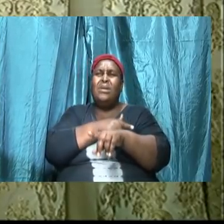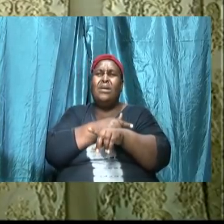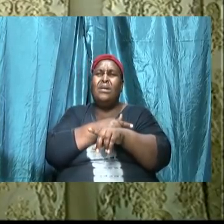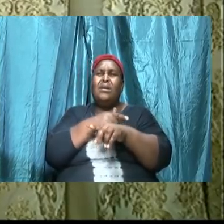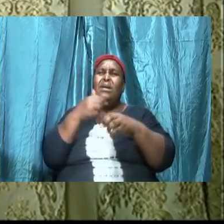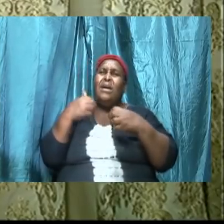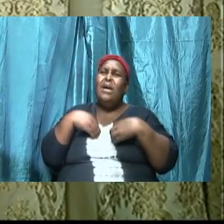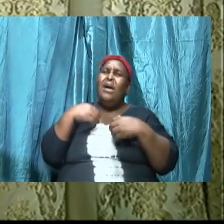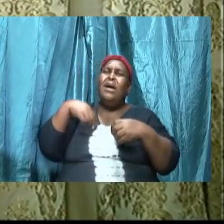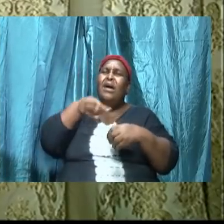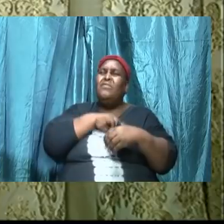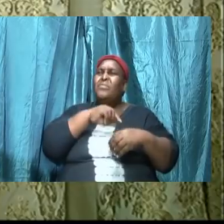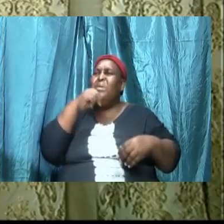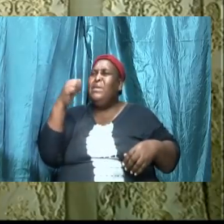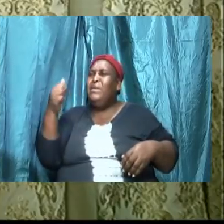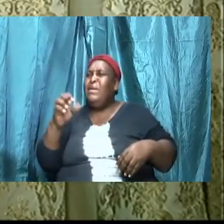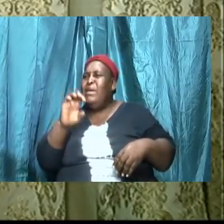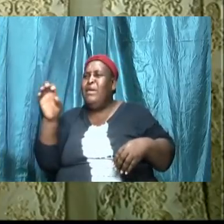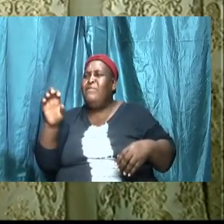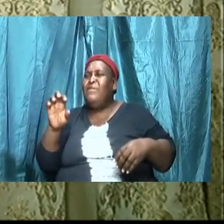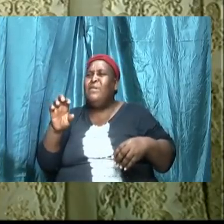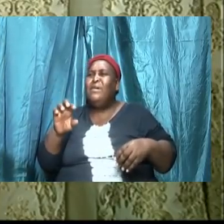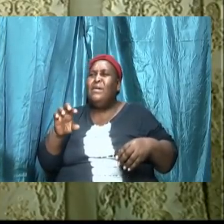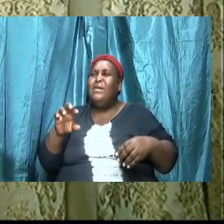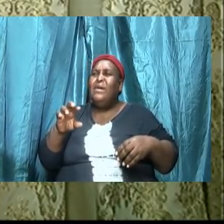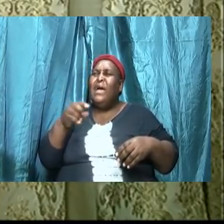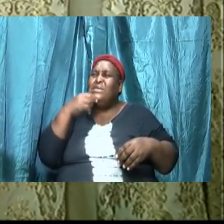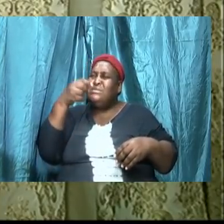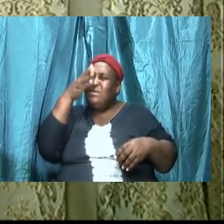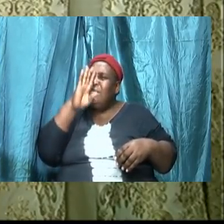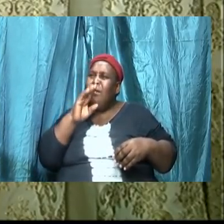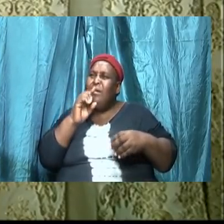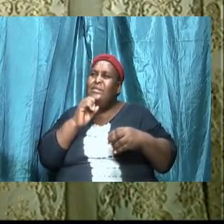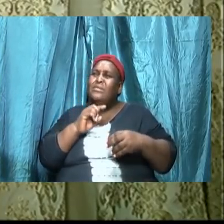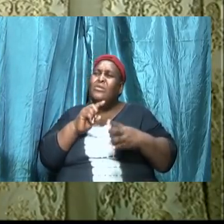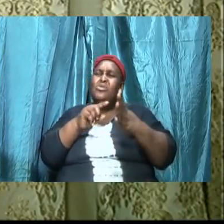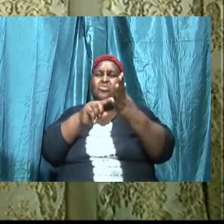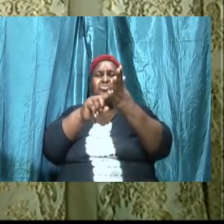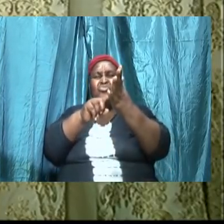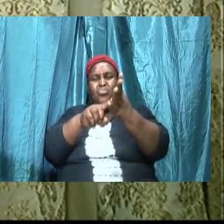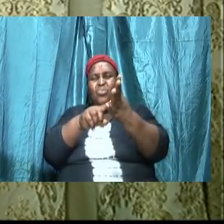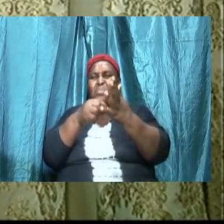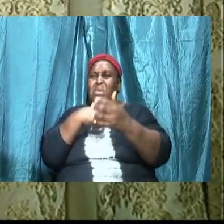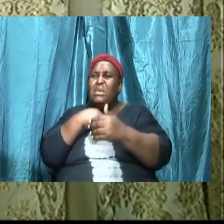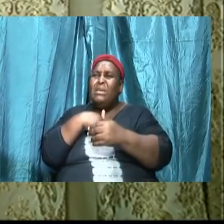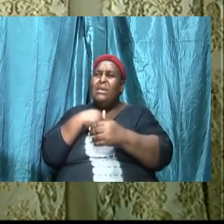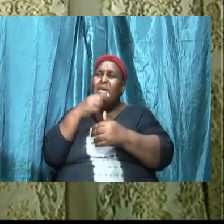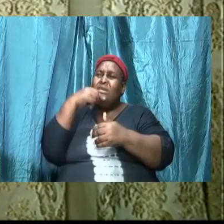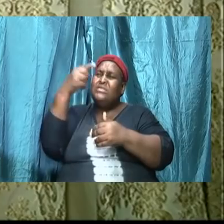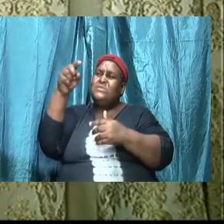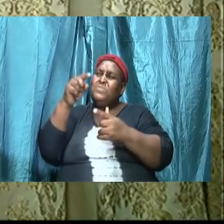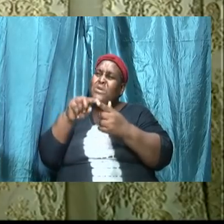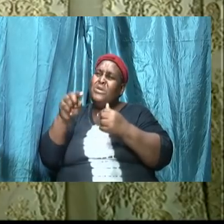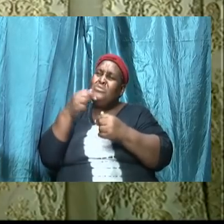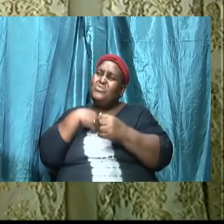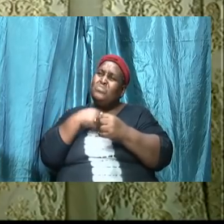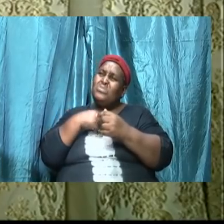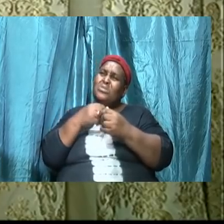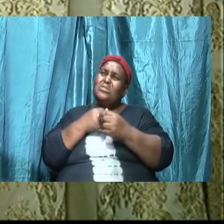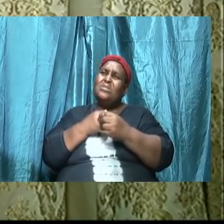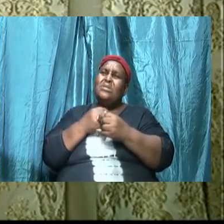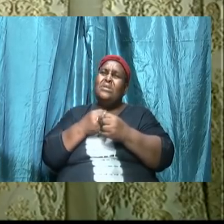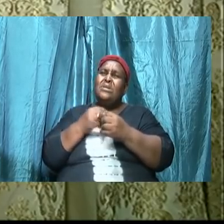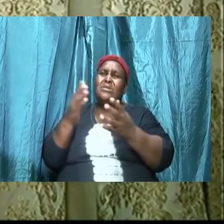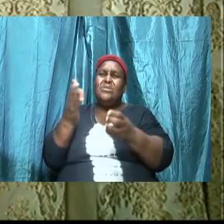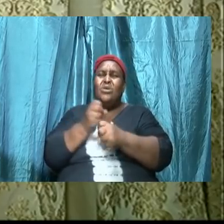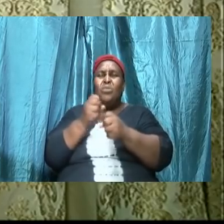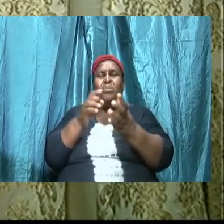ever turned to a scripture and said God direct me God show me talk to me and we go and choose something and we take up a Bible